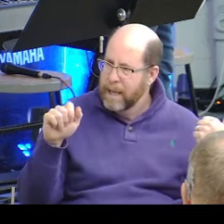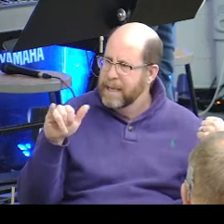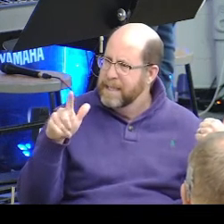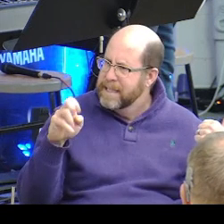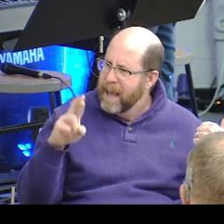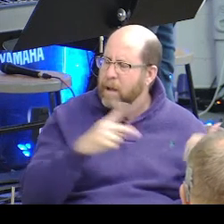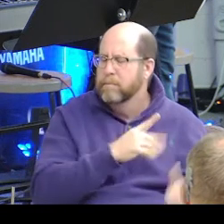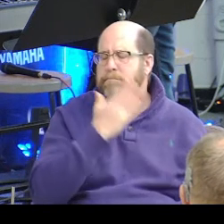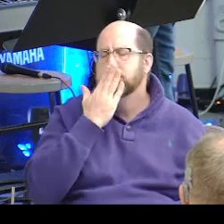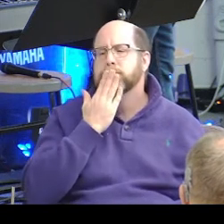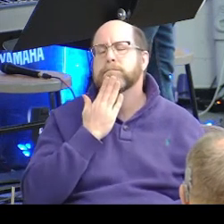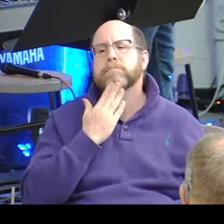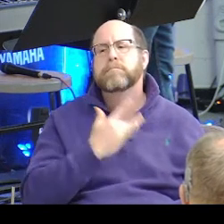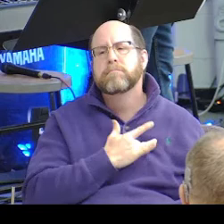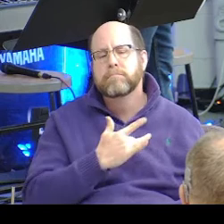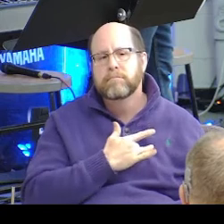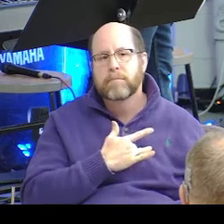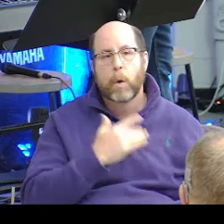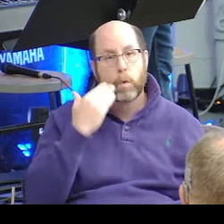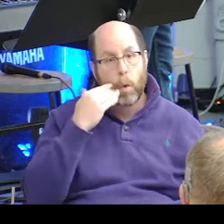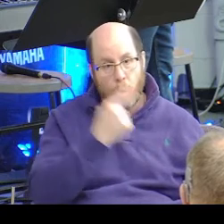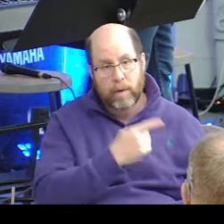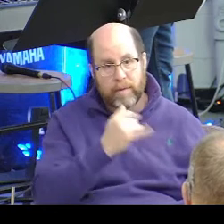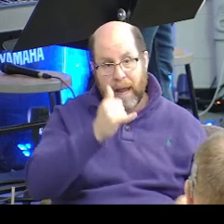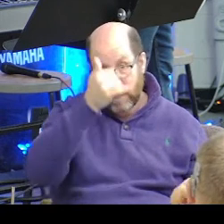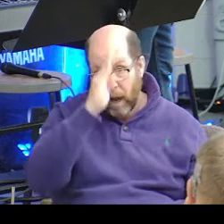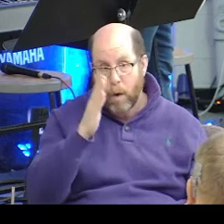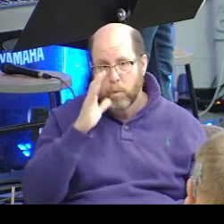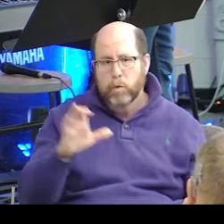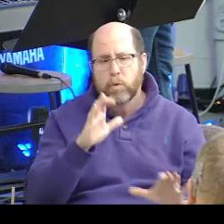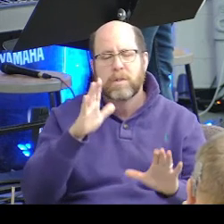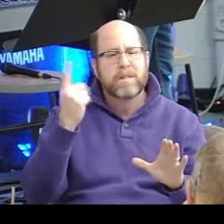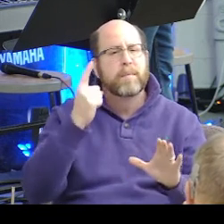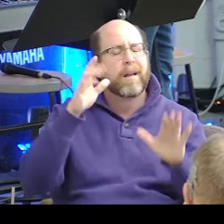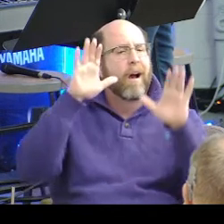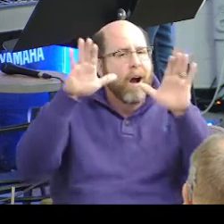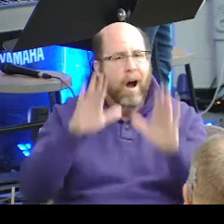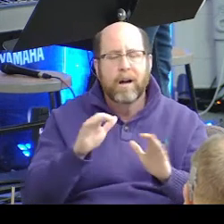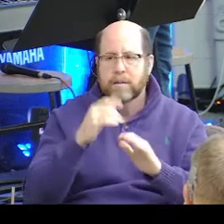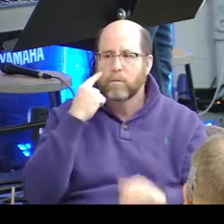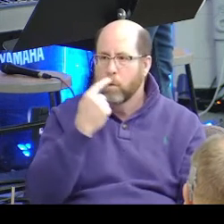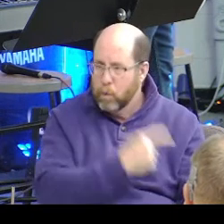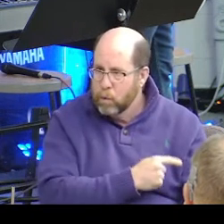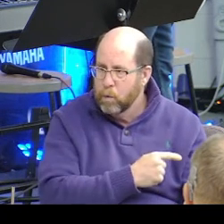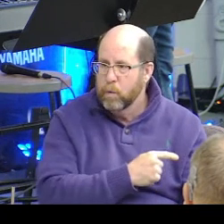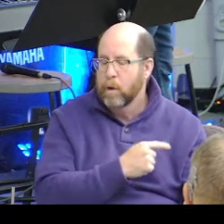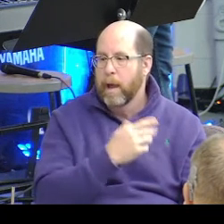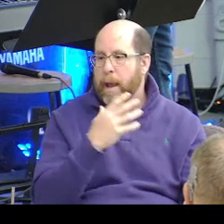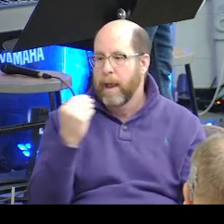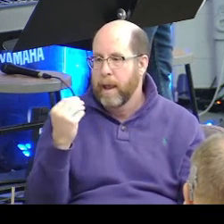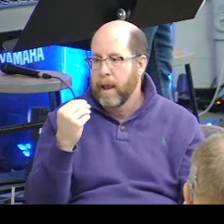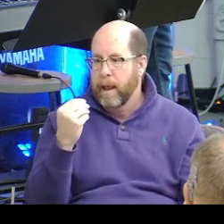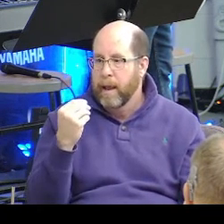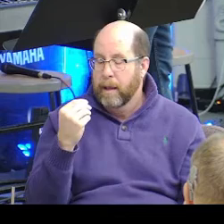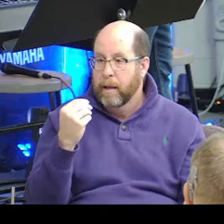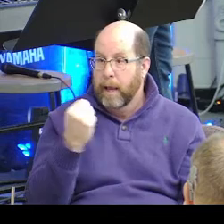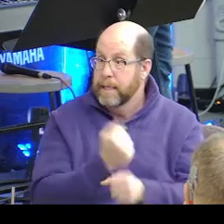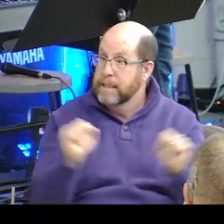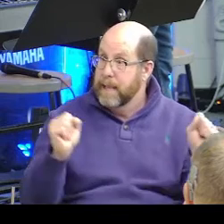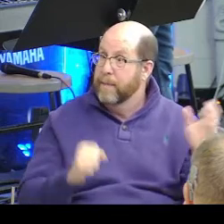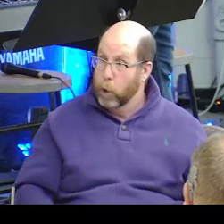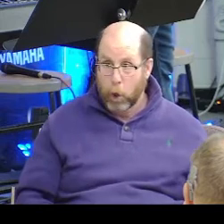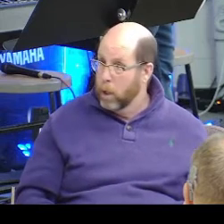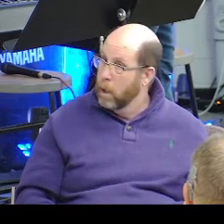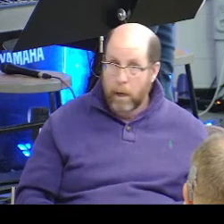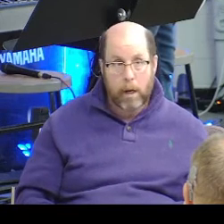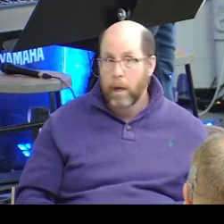such a sweet heart and getting to know her and that God would just do something awesome with her. And he, he saved her. I